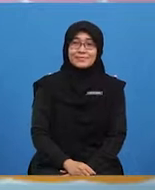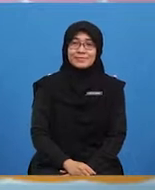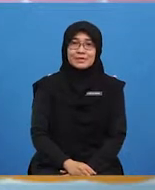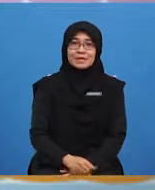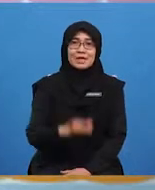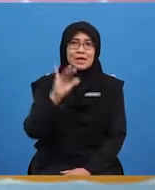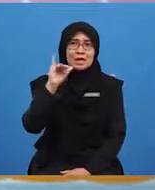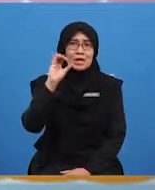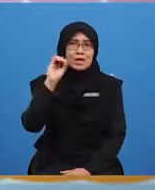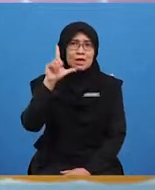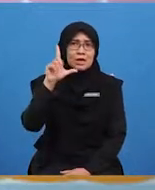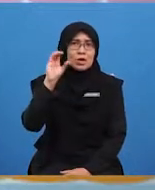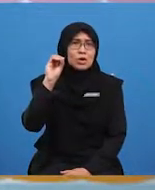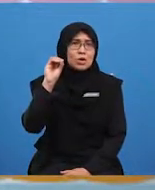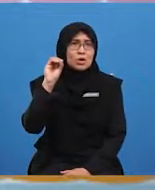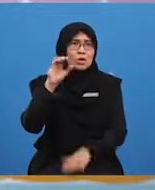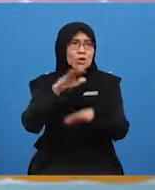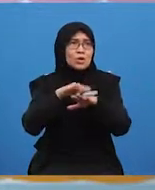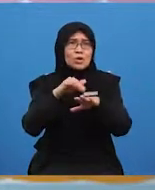YOLO! YOLO!